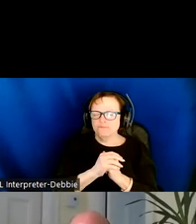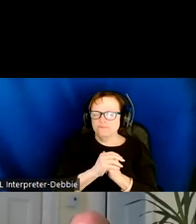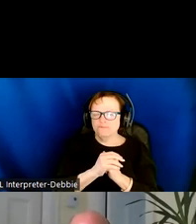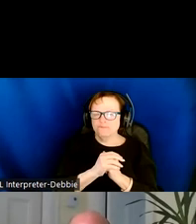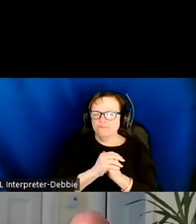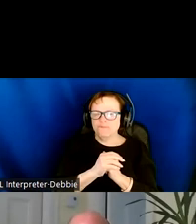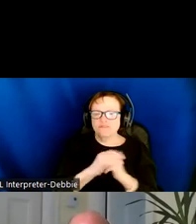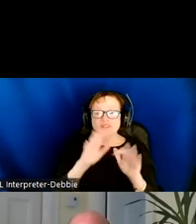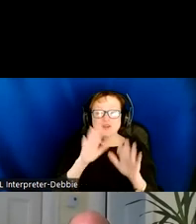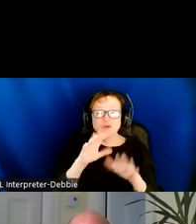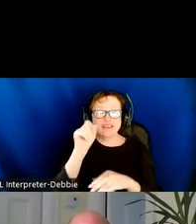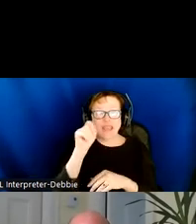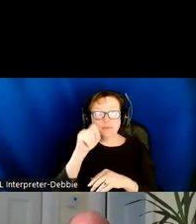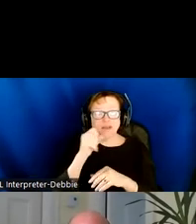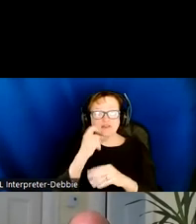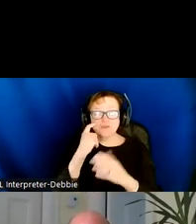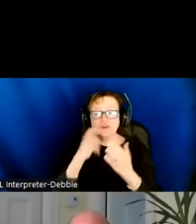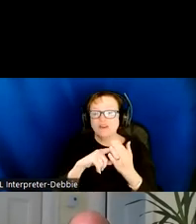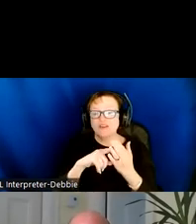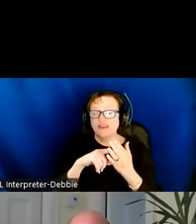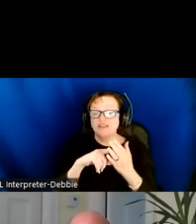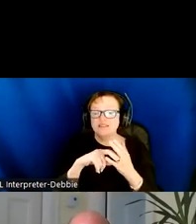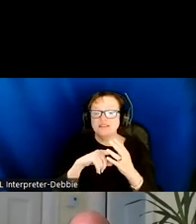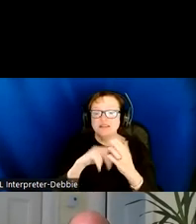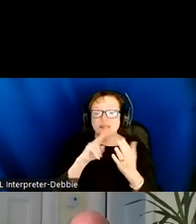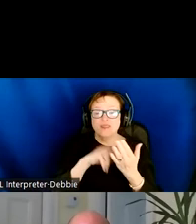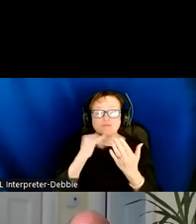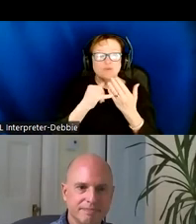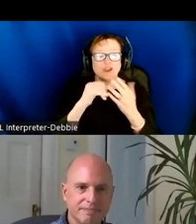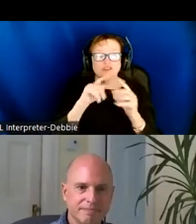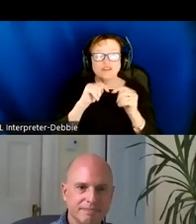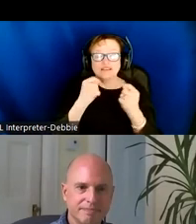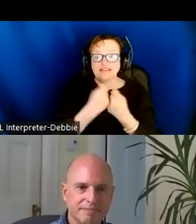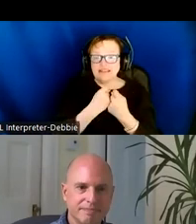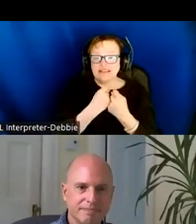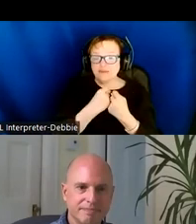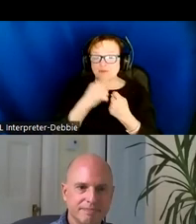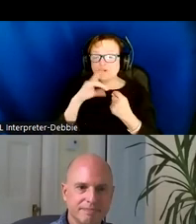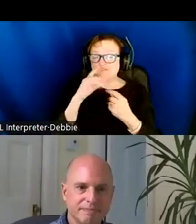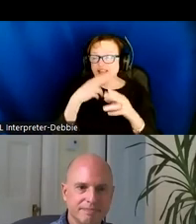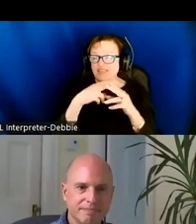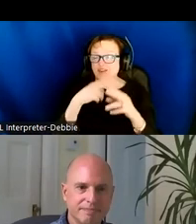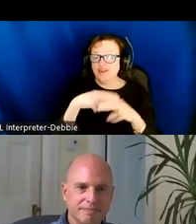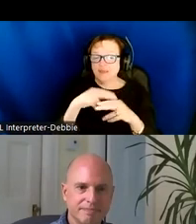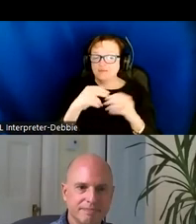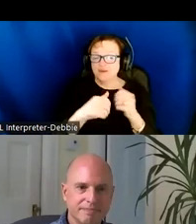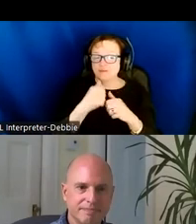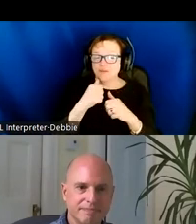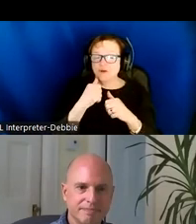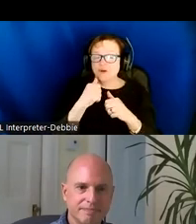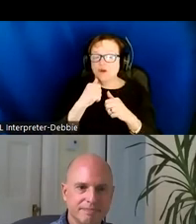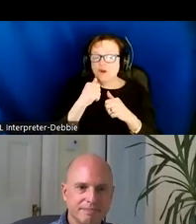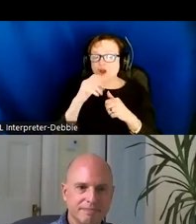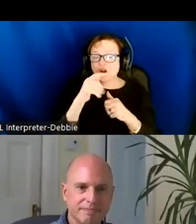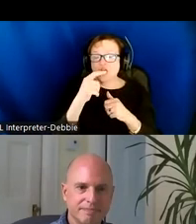Great. So yeah, I just again wanted to acknowledge the project team. You can also find all their names on our most of them, at least on our on our GitHub,